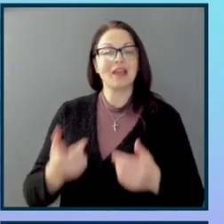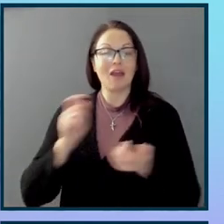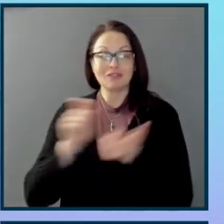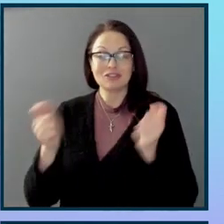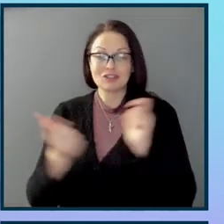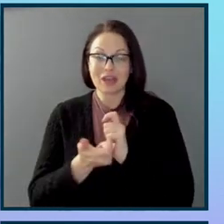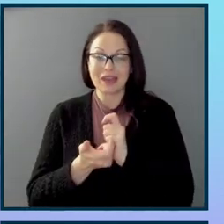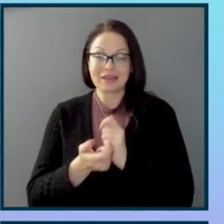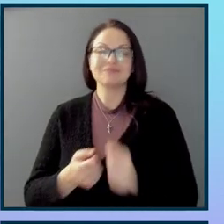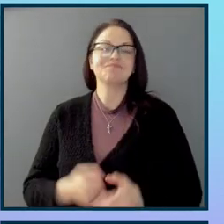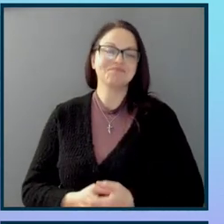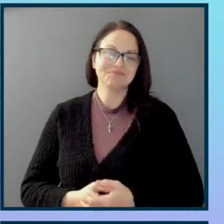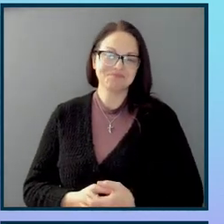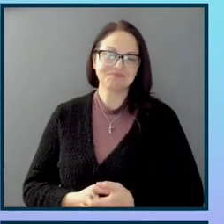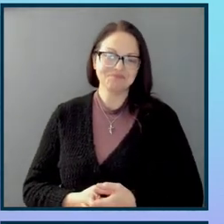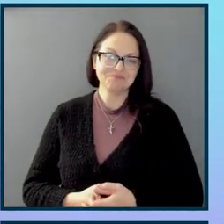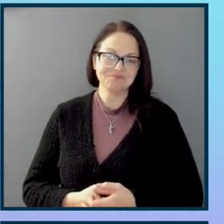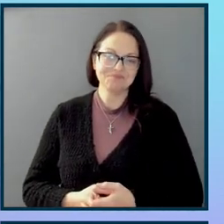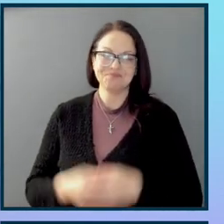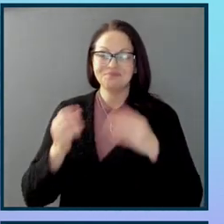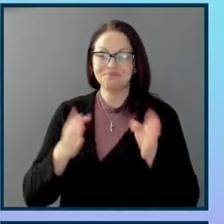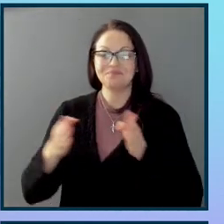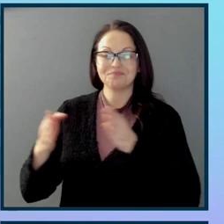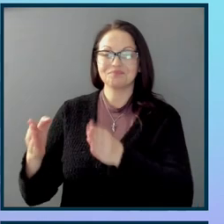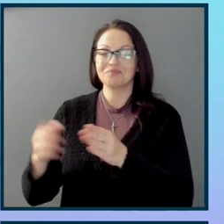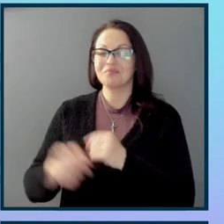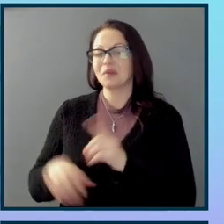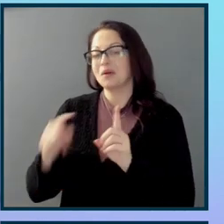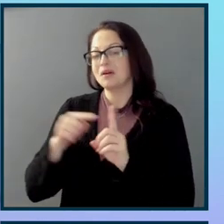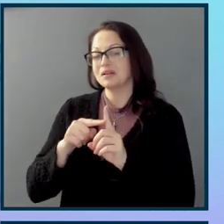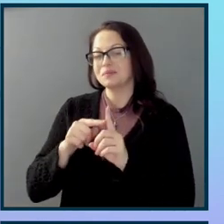that would be terrific as well. Last, but not the least,